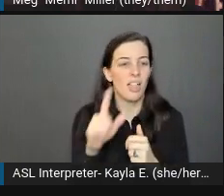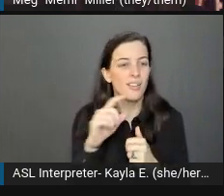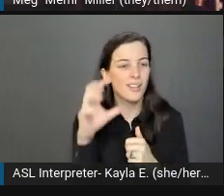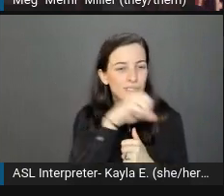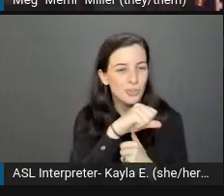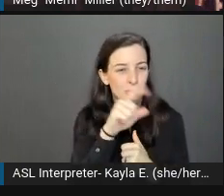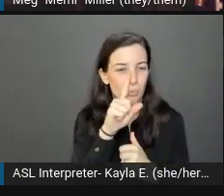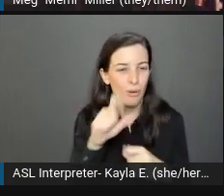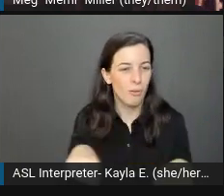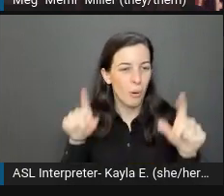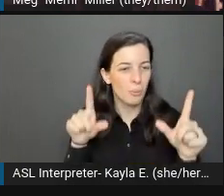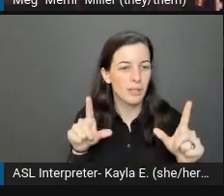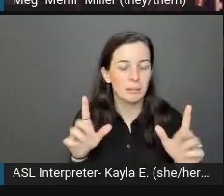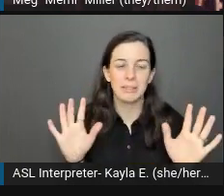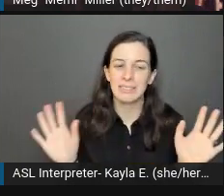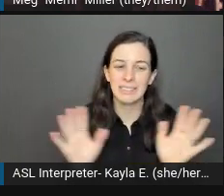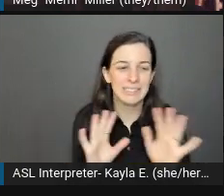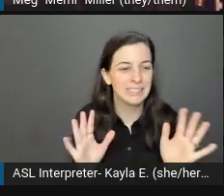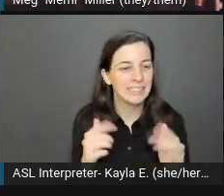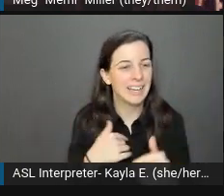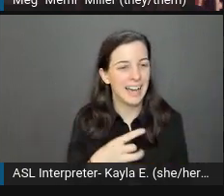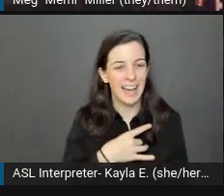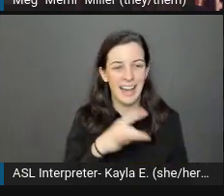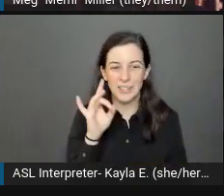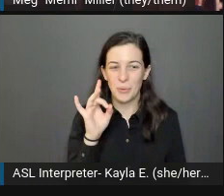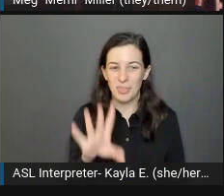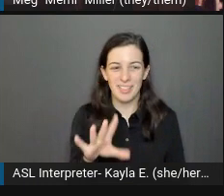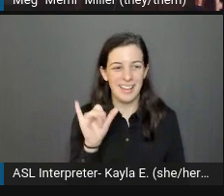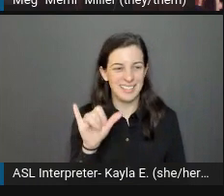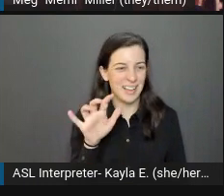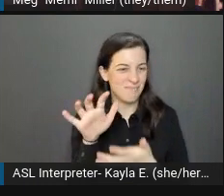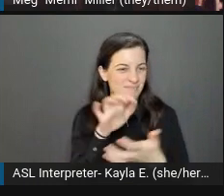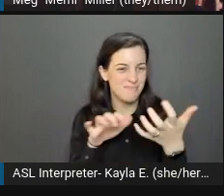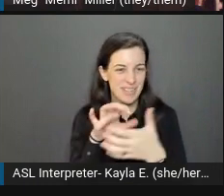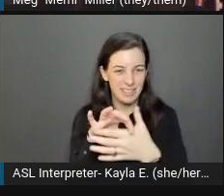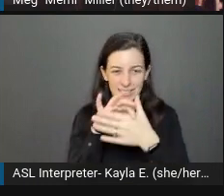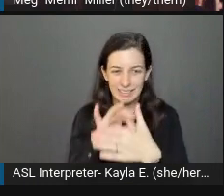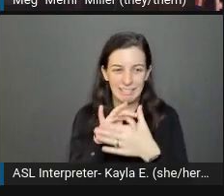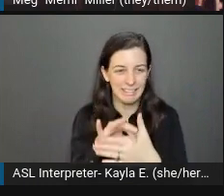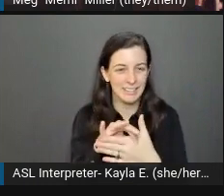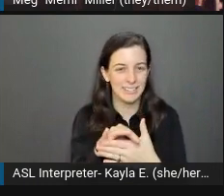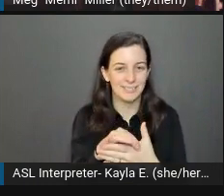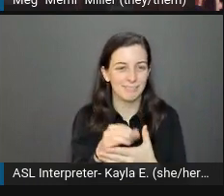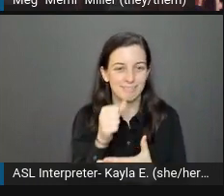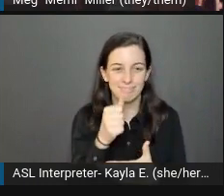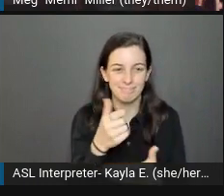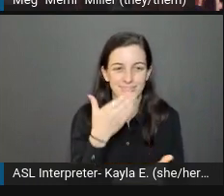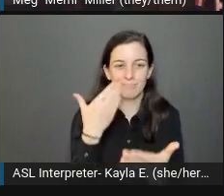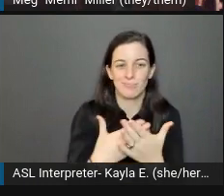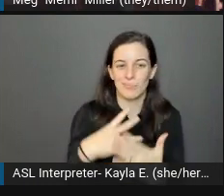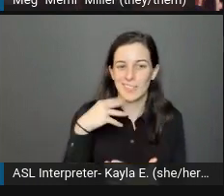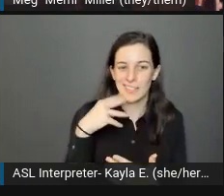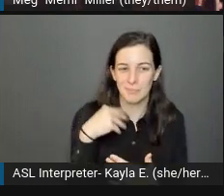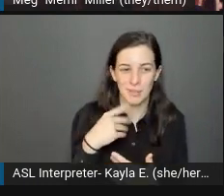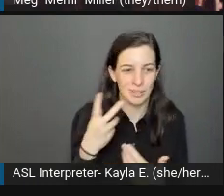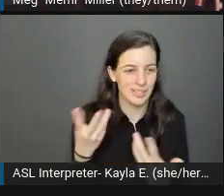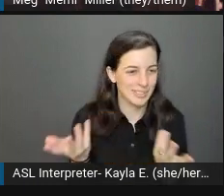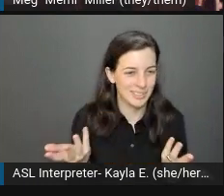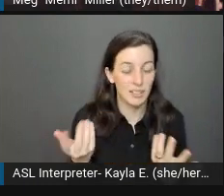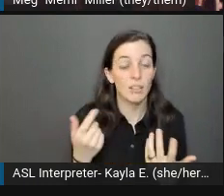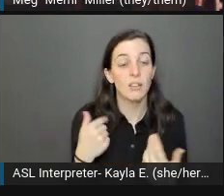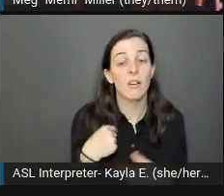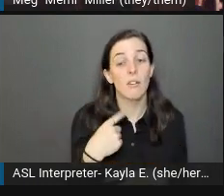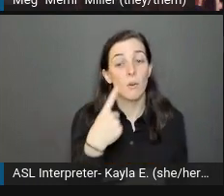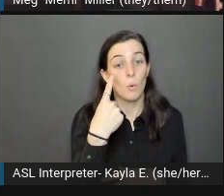I don't like mixing content like this because I feel like it doesn't create a predictable experience in one way or another. For example, a website I